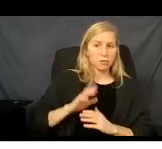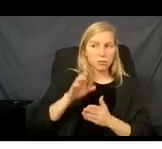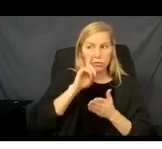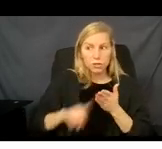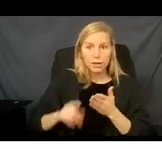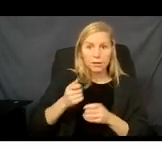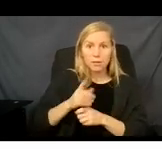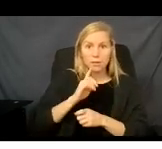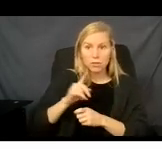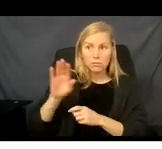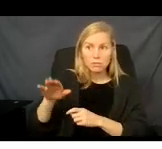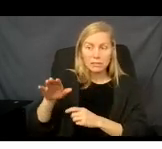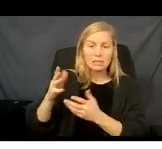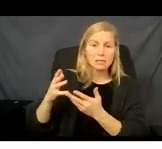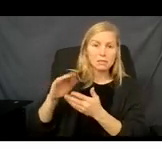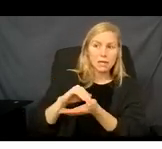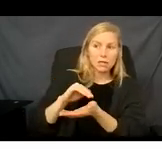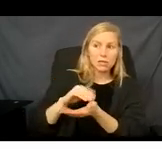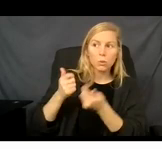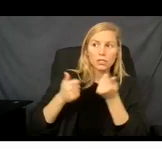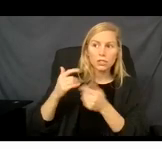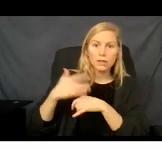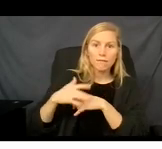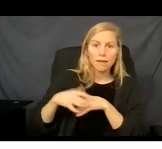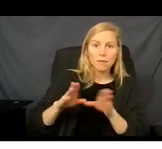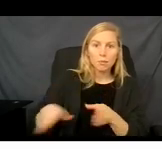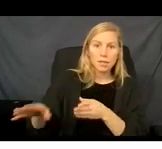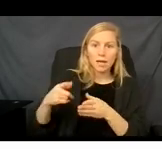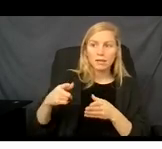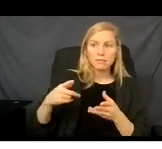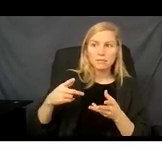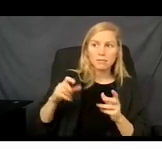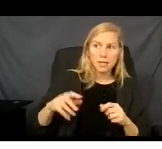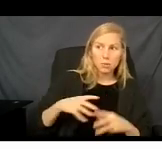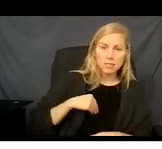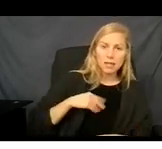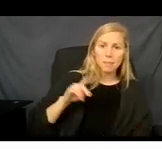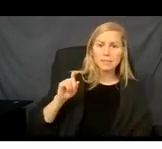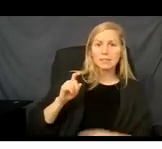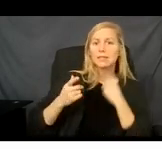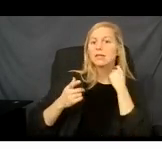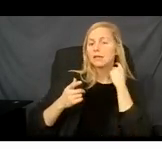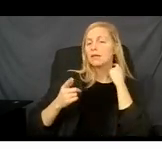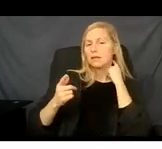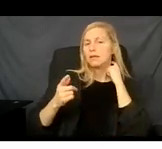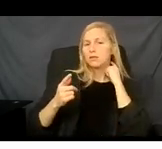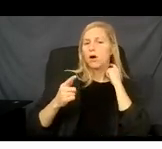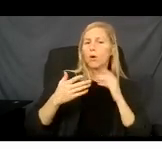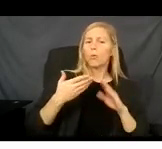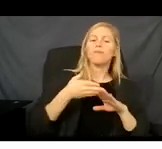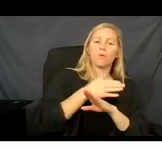and find out which of the available plans will be accepted to them before they go ahead to select one.